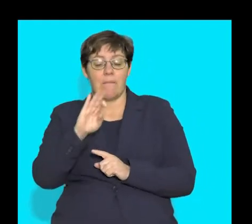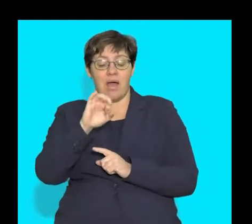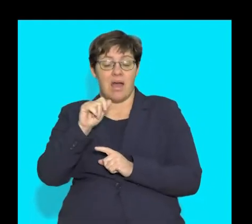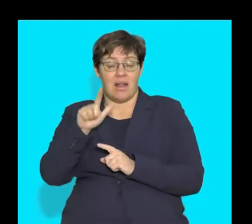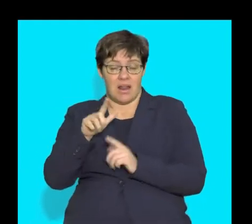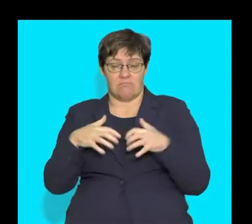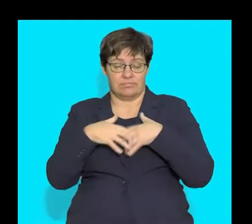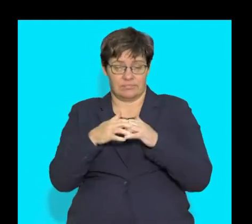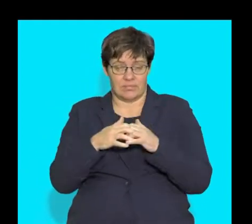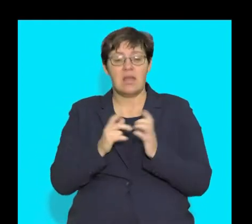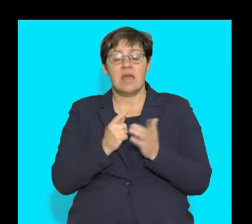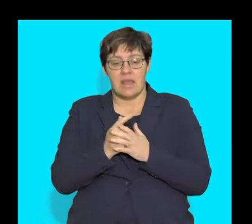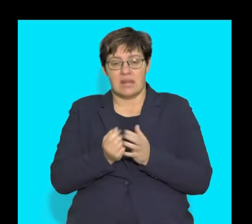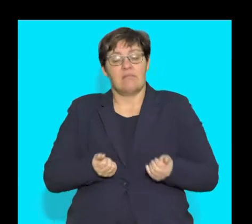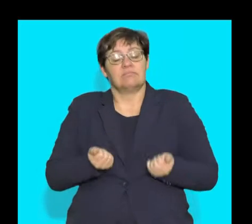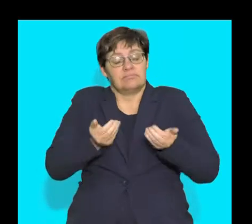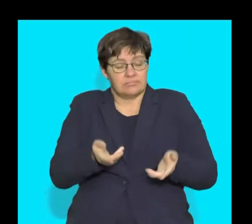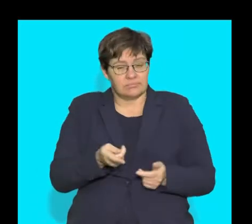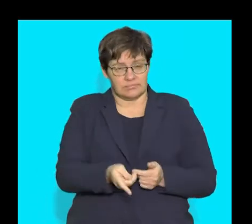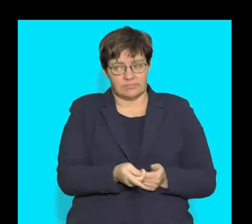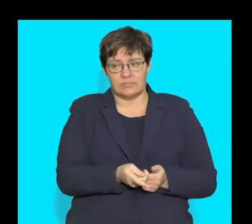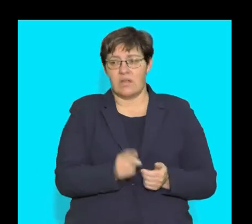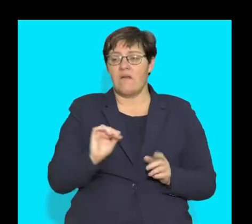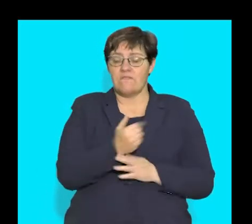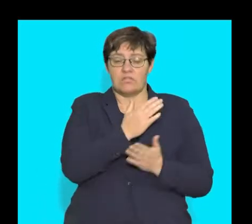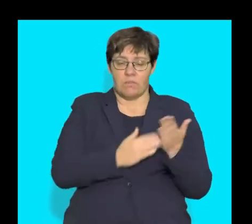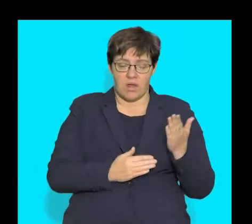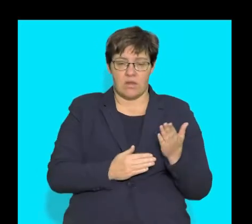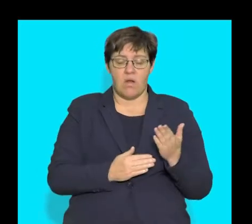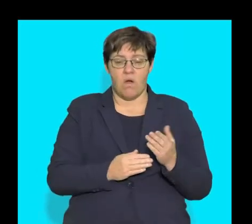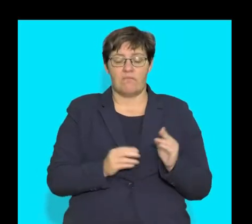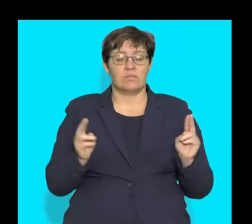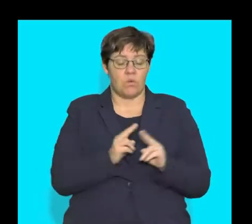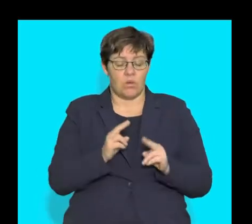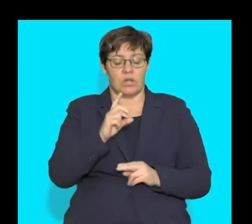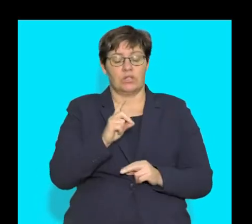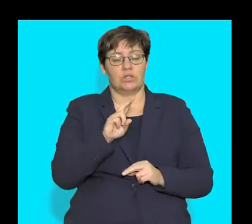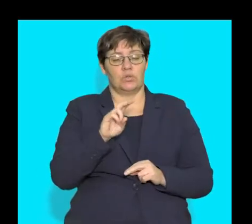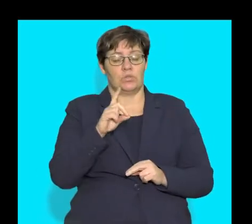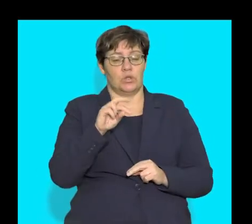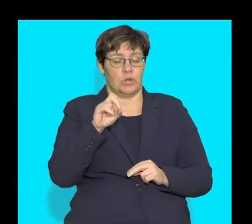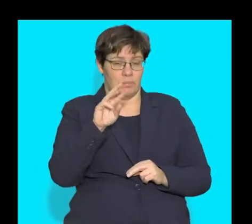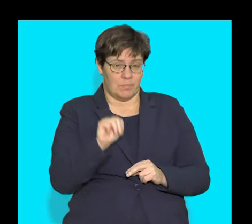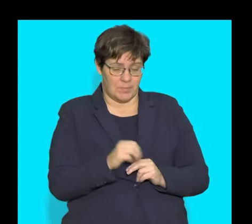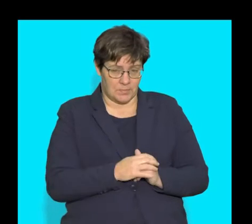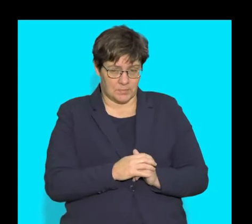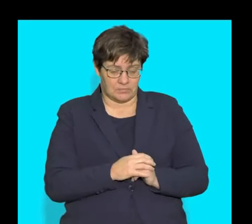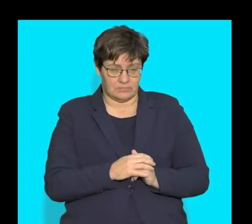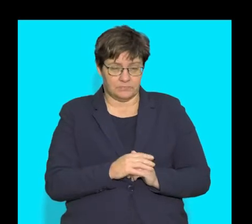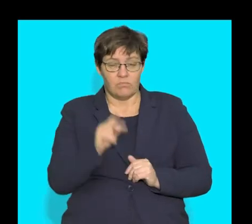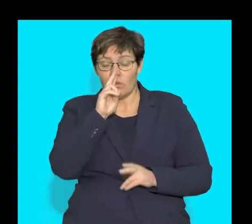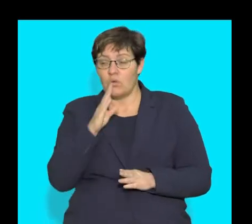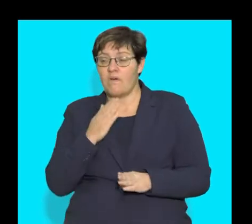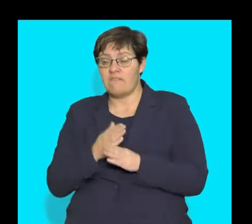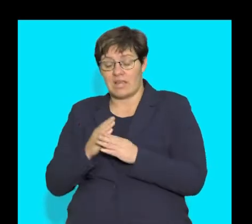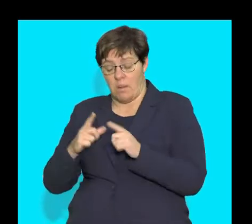and how that then empties its contents into the first part of the small intestine called the duodenum. We